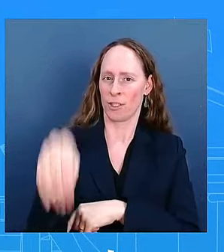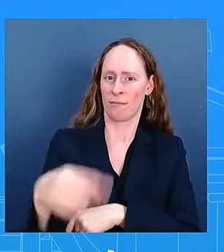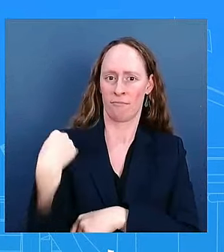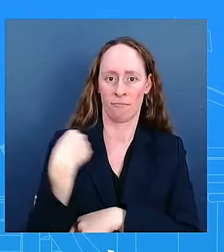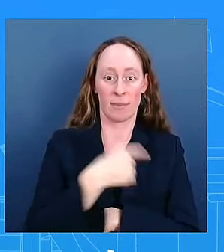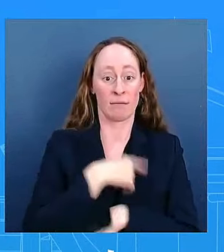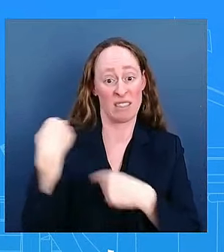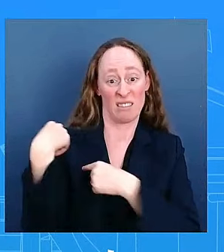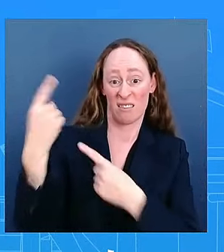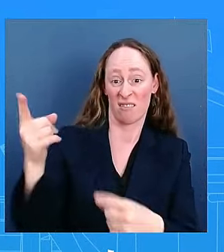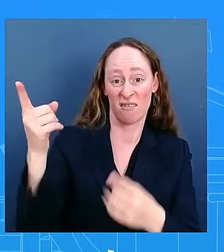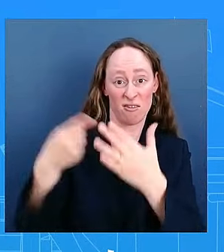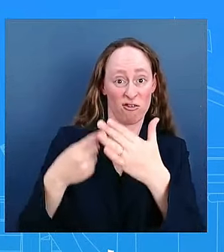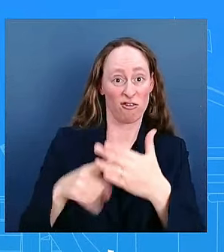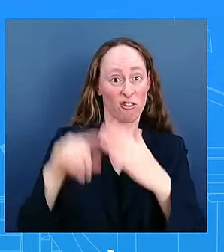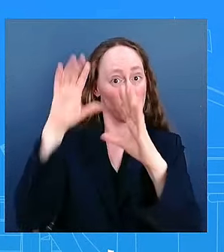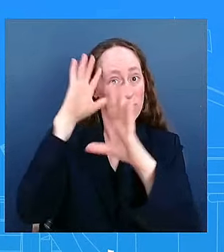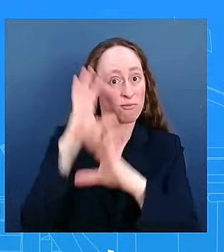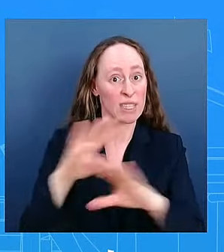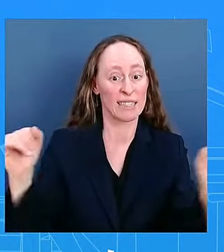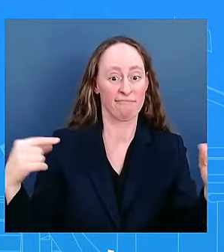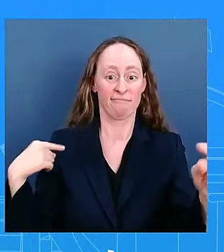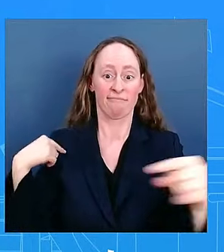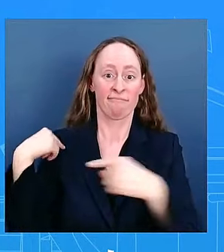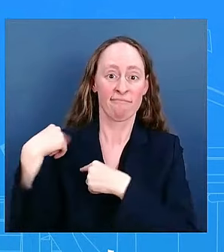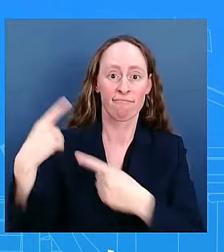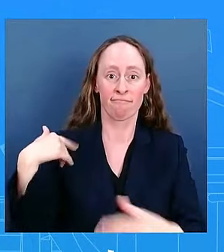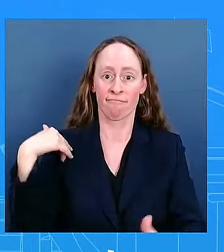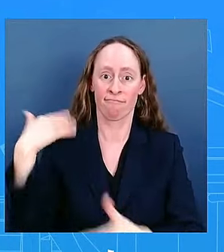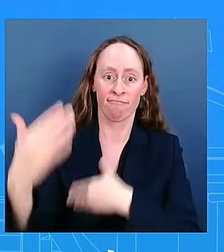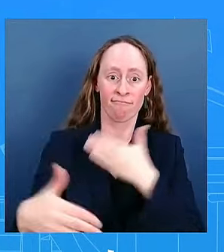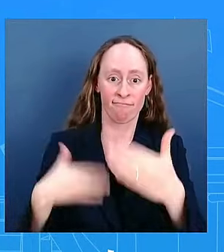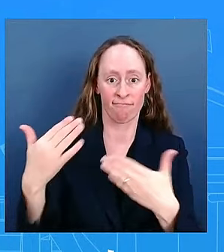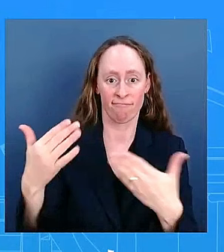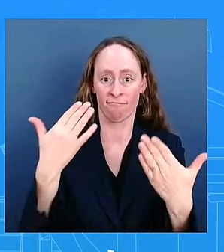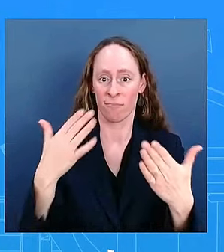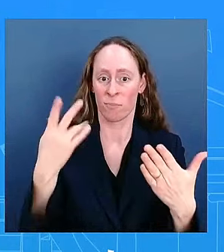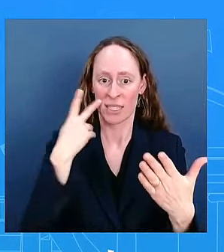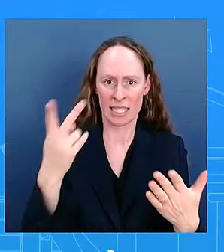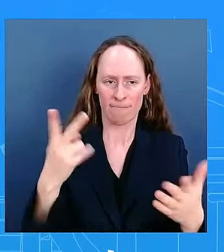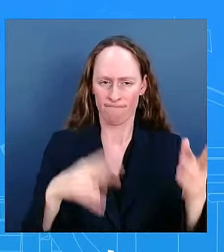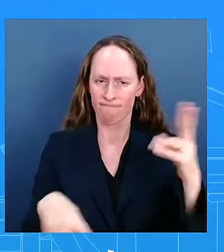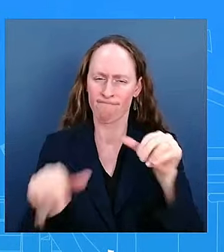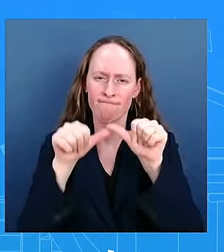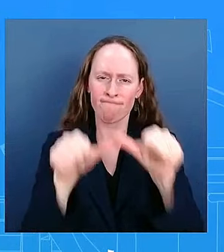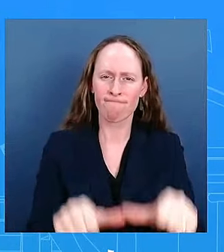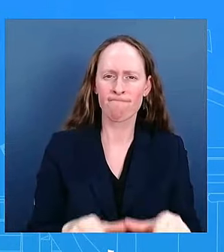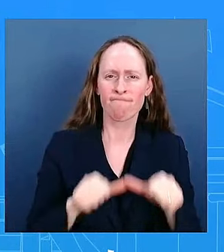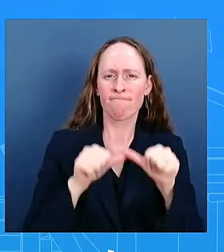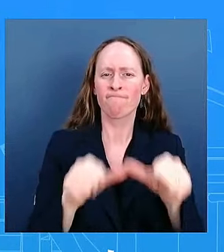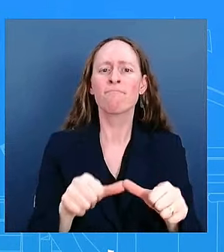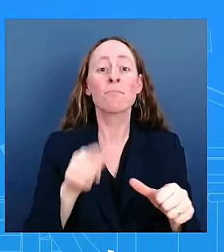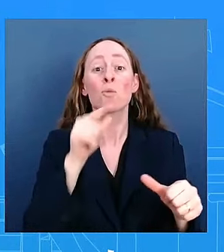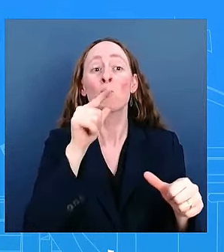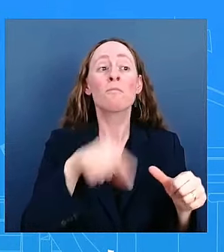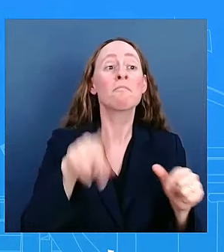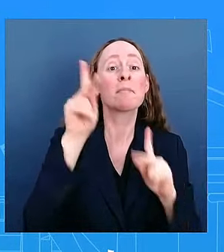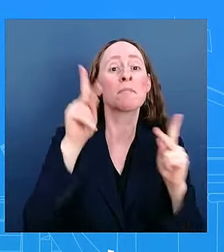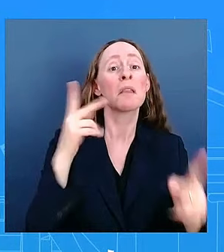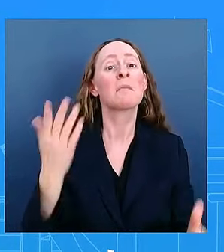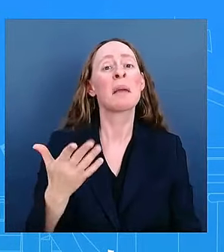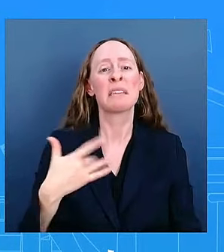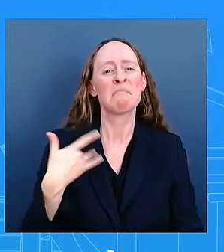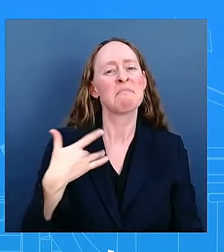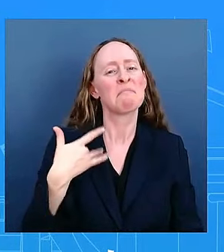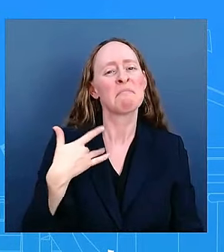since the uh president took office and has consistently beat forecasters expectation case in point if we compare